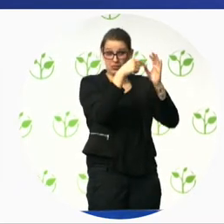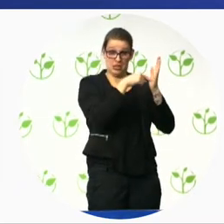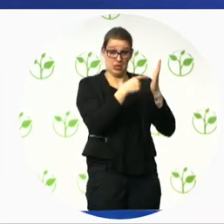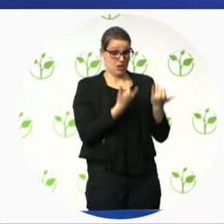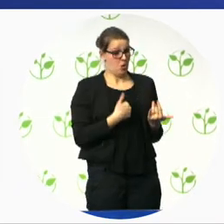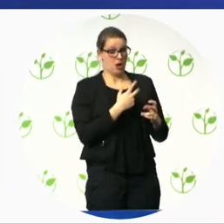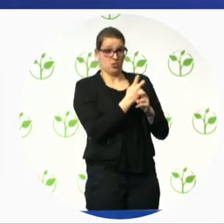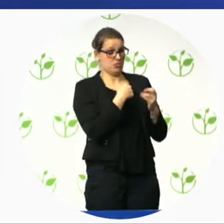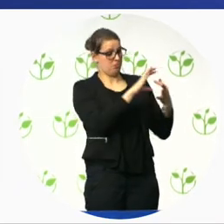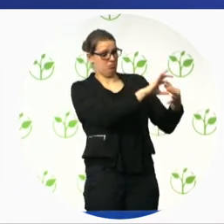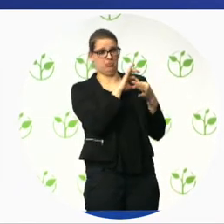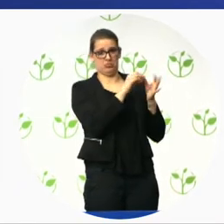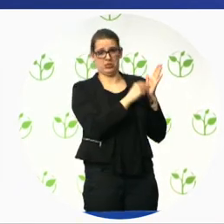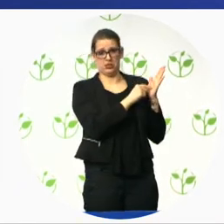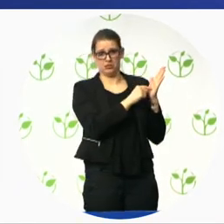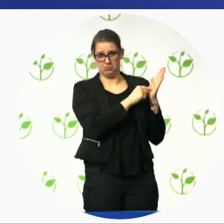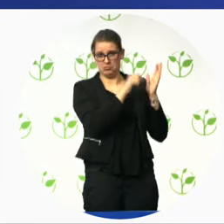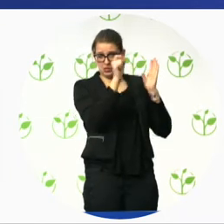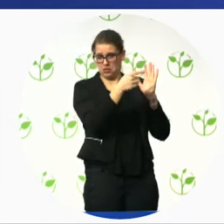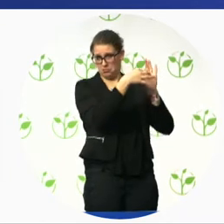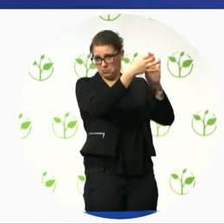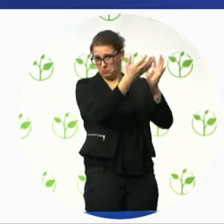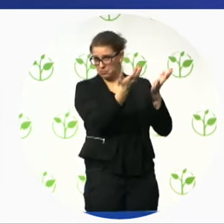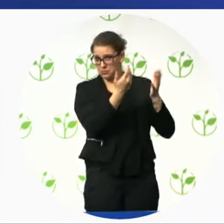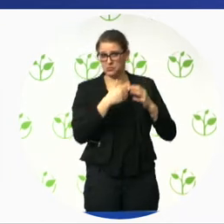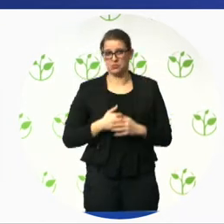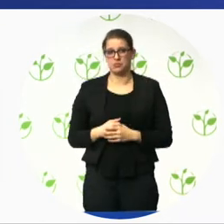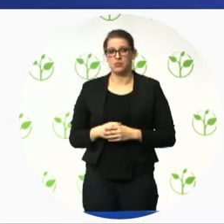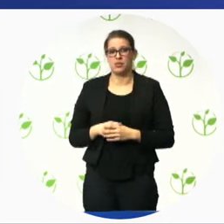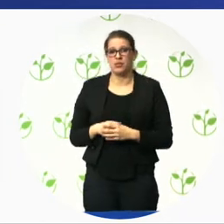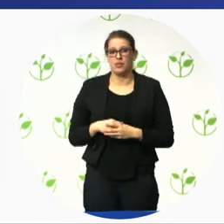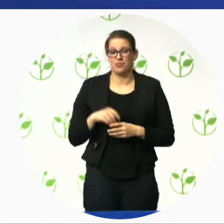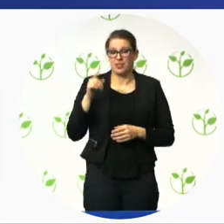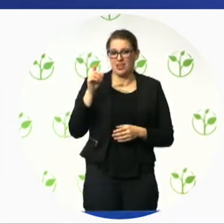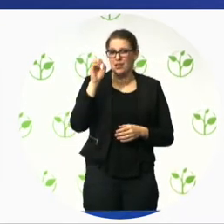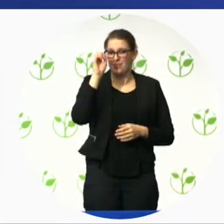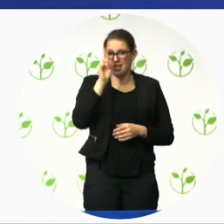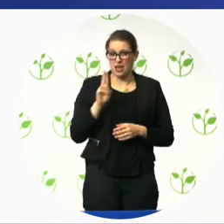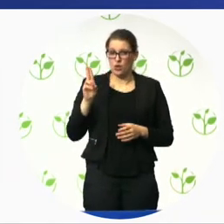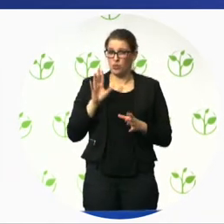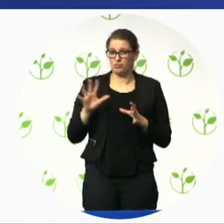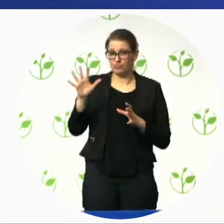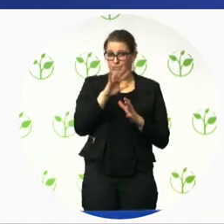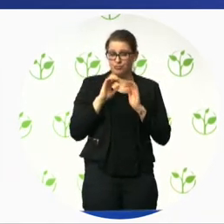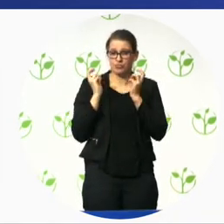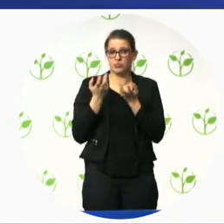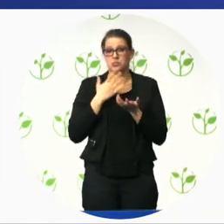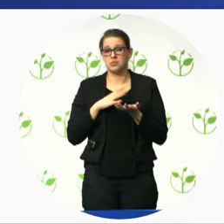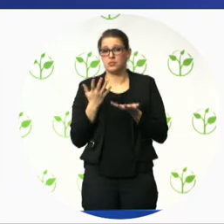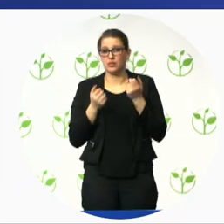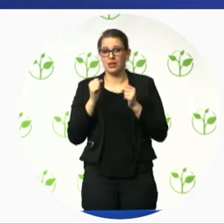this will be on the European level because of the web accessibility directive and also about the EN